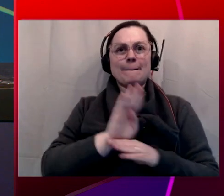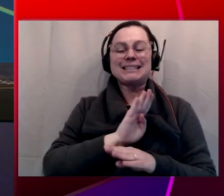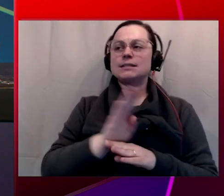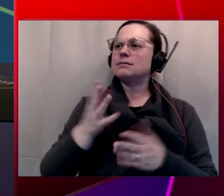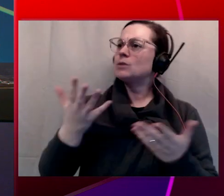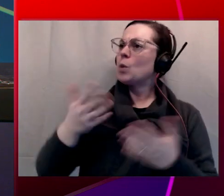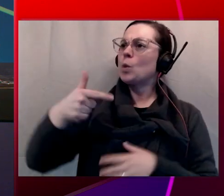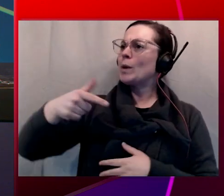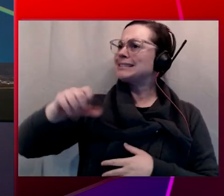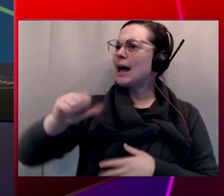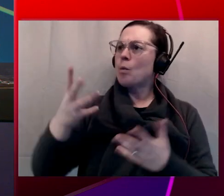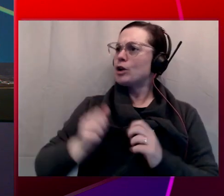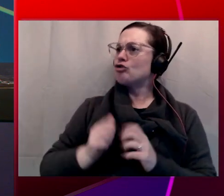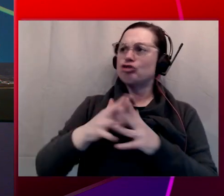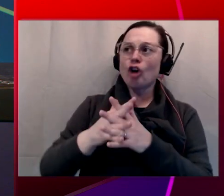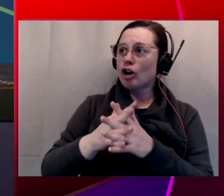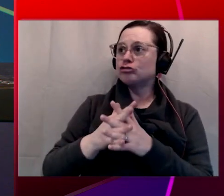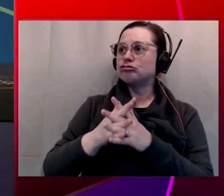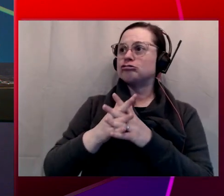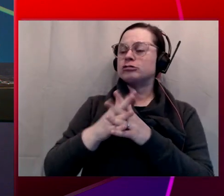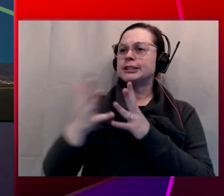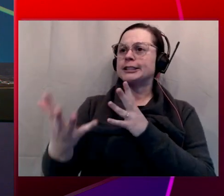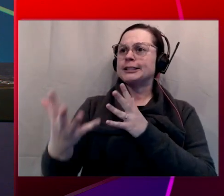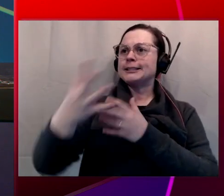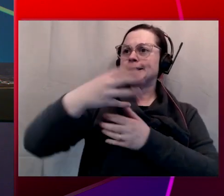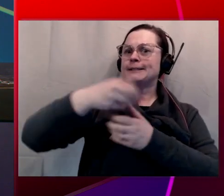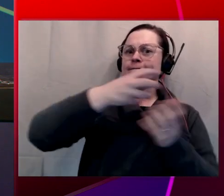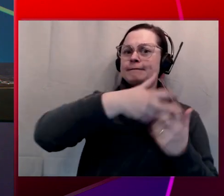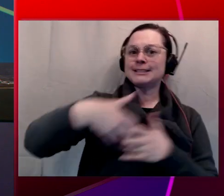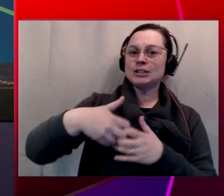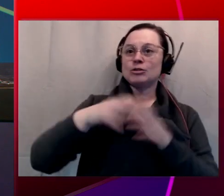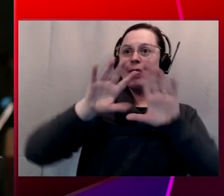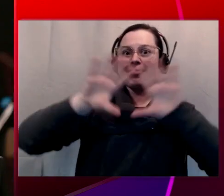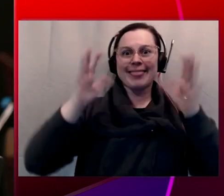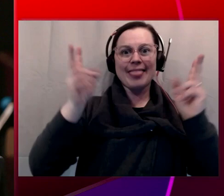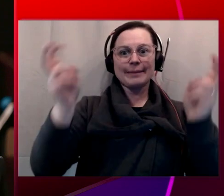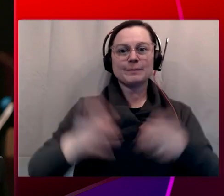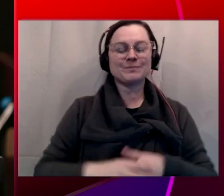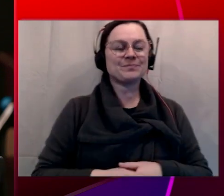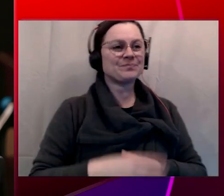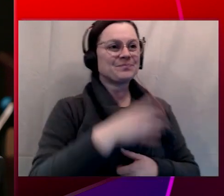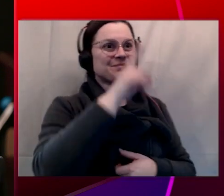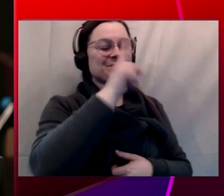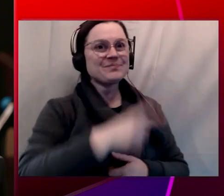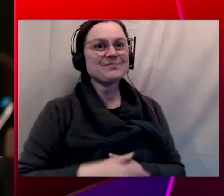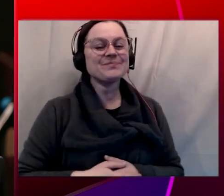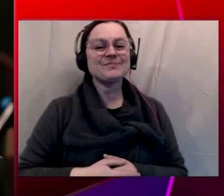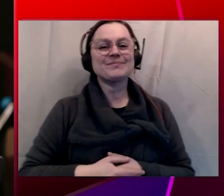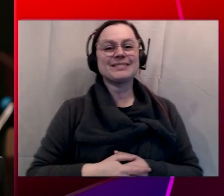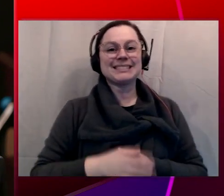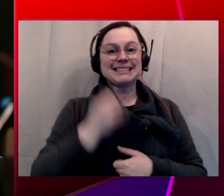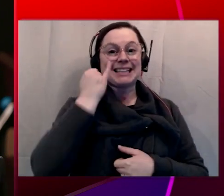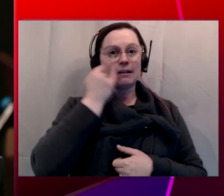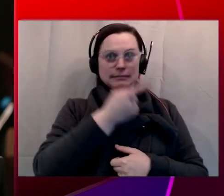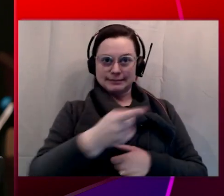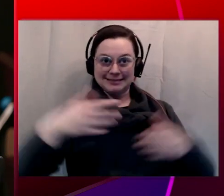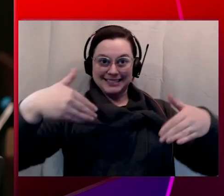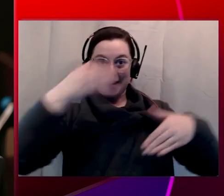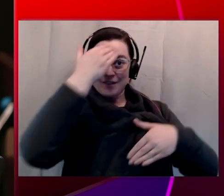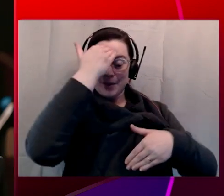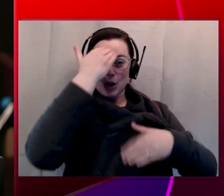launched and how it fits into that overall theme. Yeah. Yeah. So first of all, for anybody who's not familiar with QuickSight,